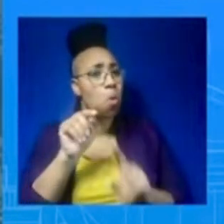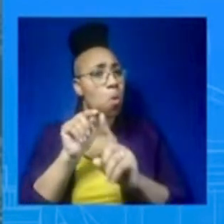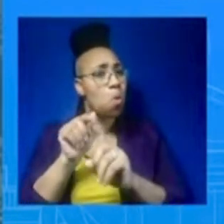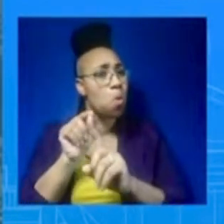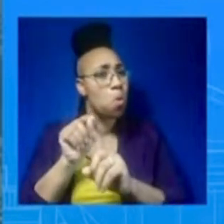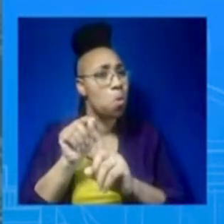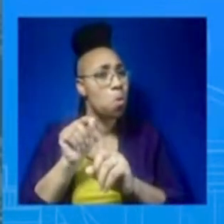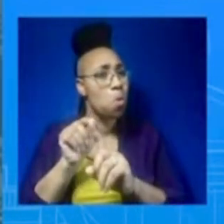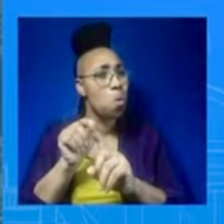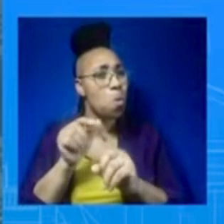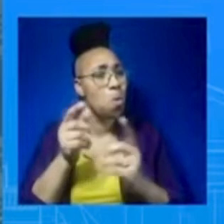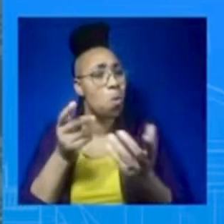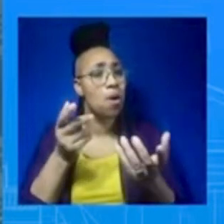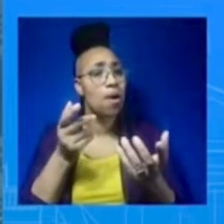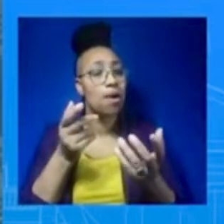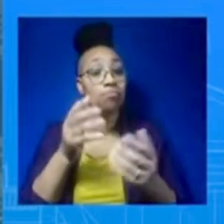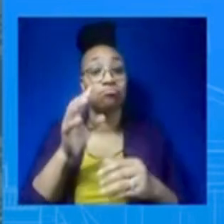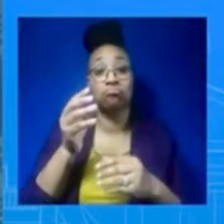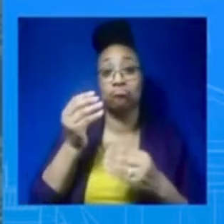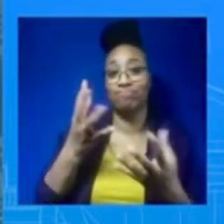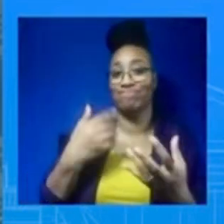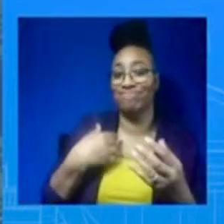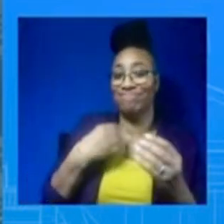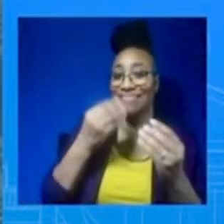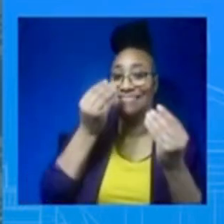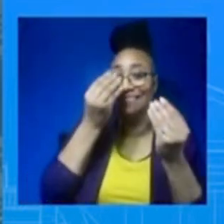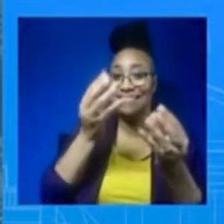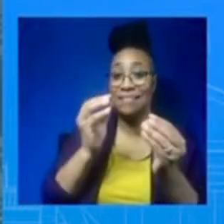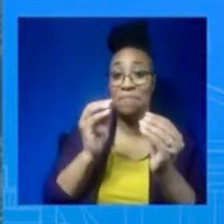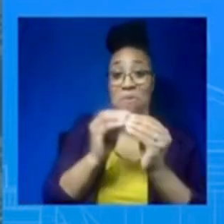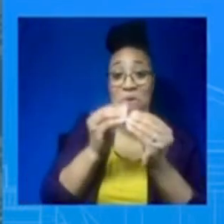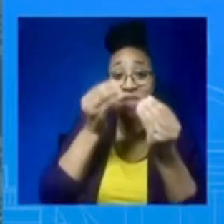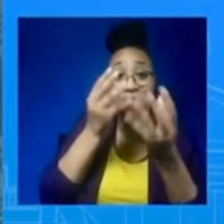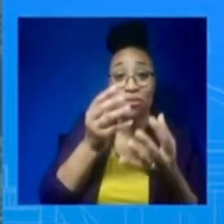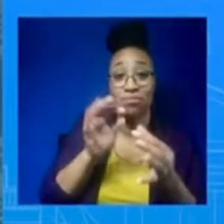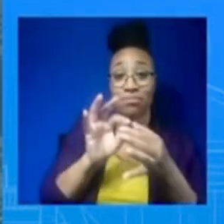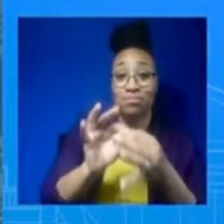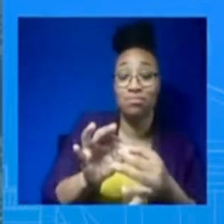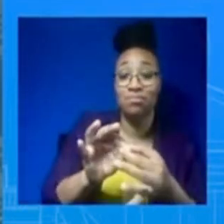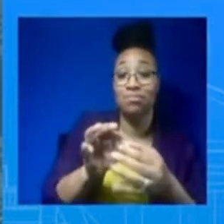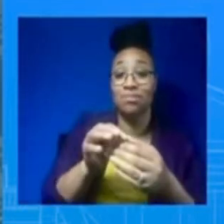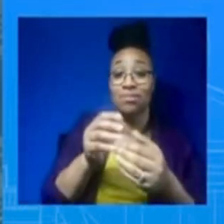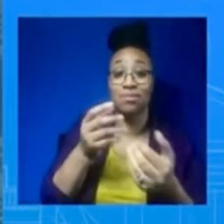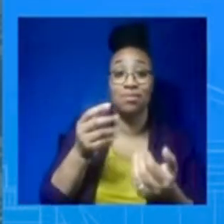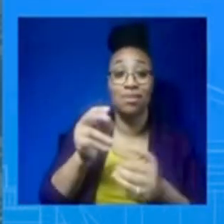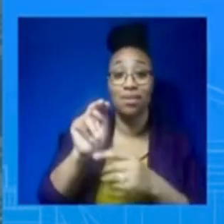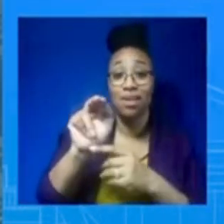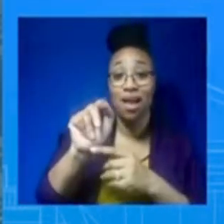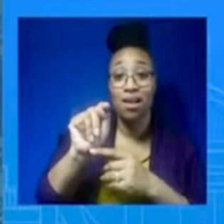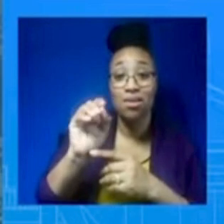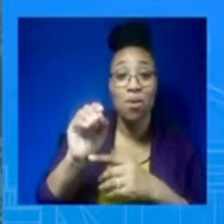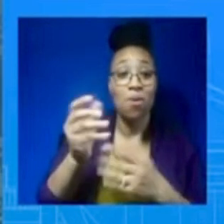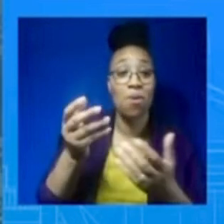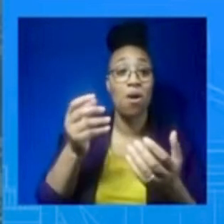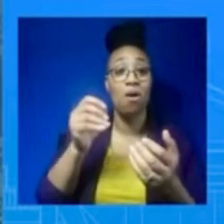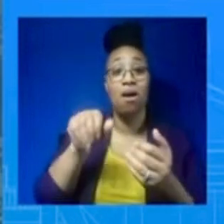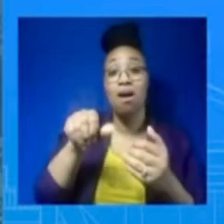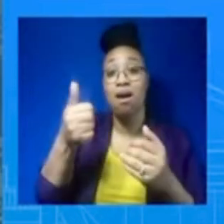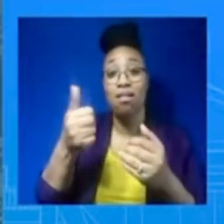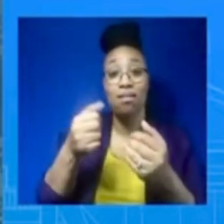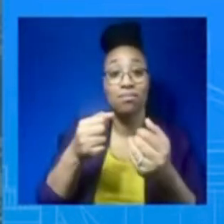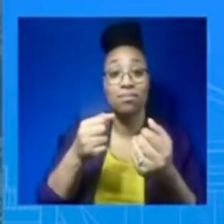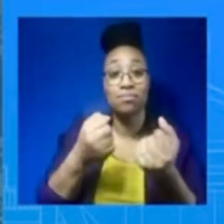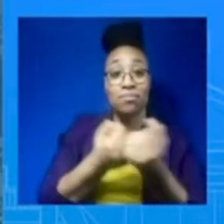Clearly, we have done a lot over this past year, and there continues to be bipartisan support as you look at that